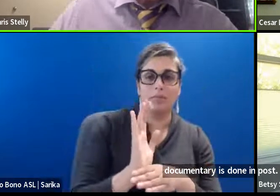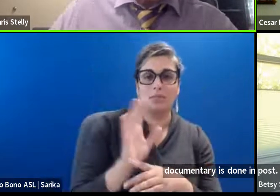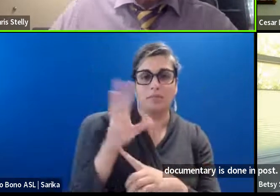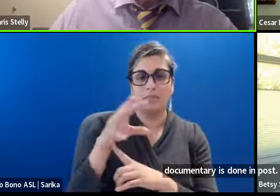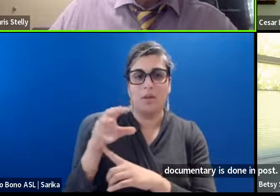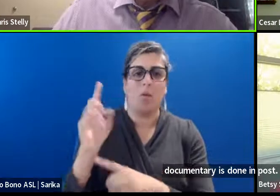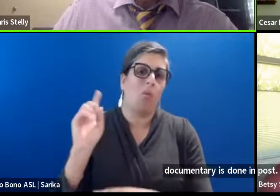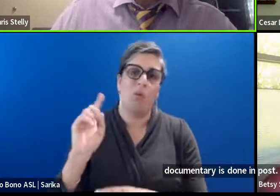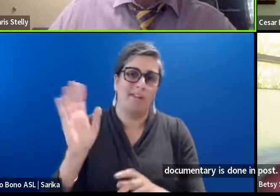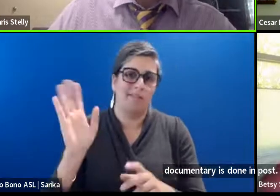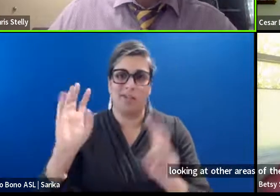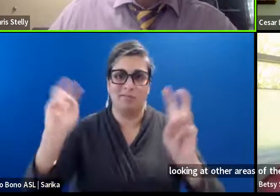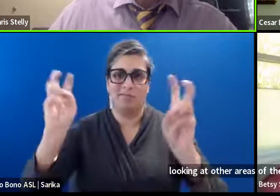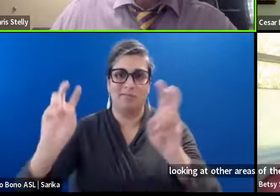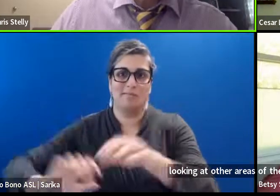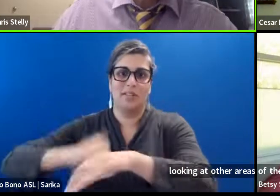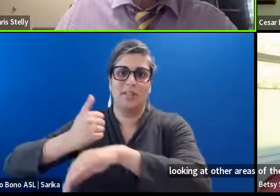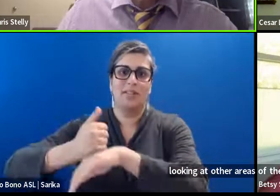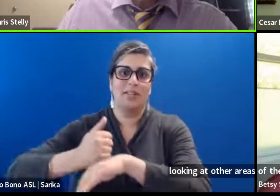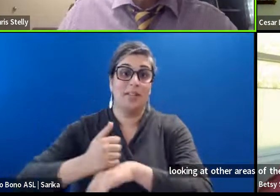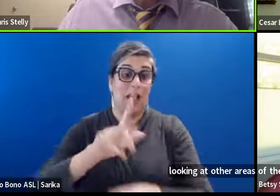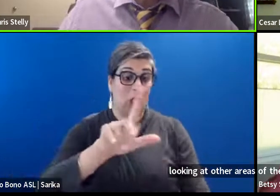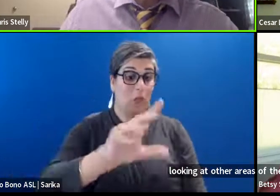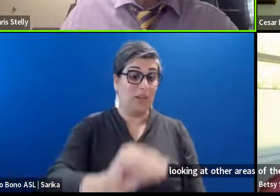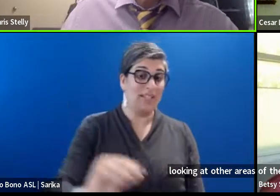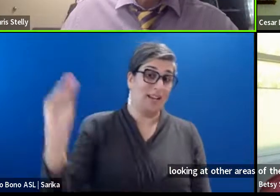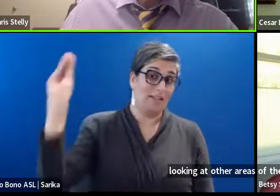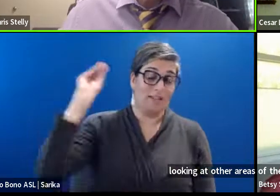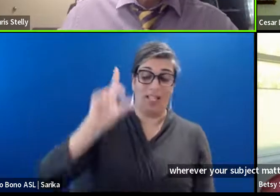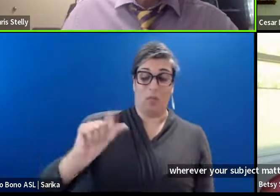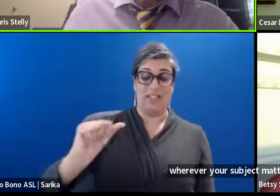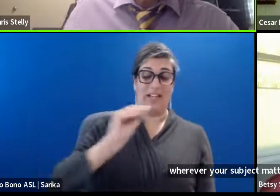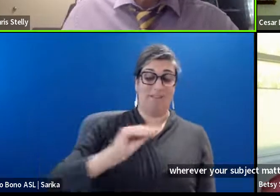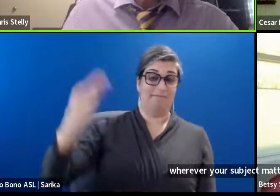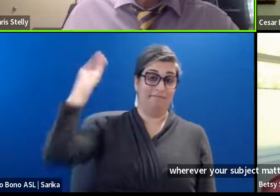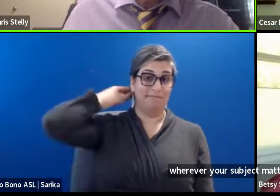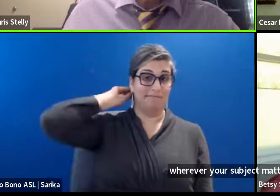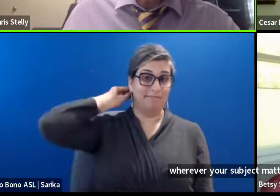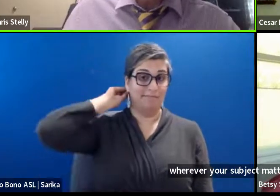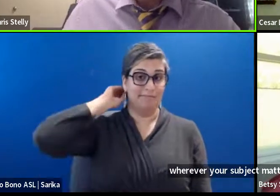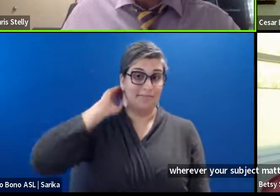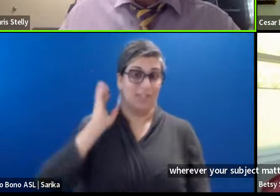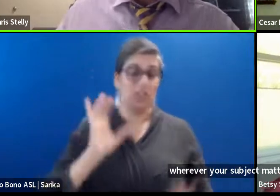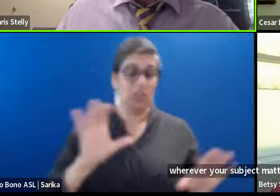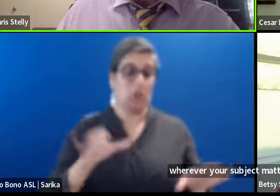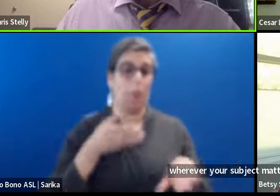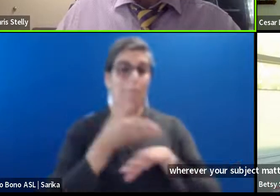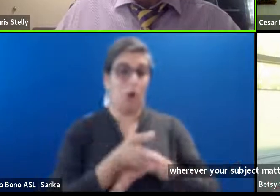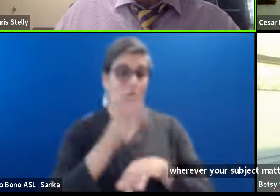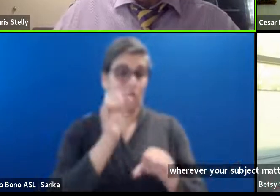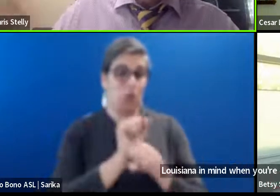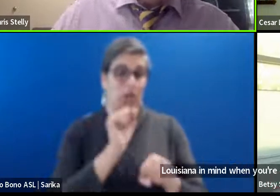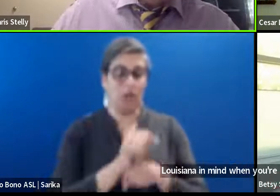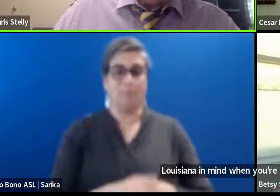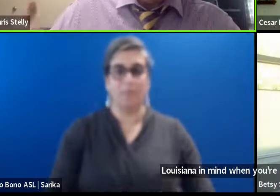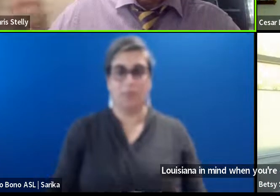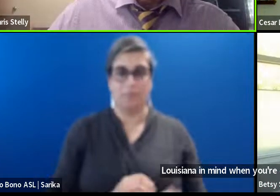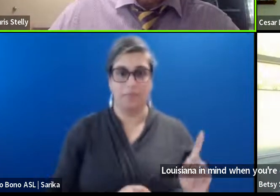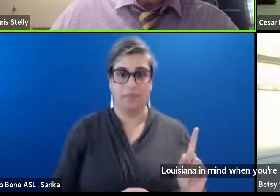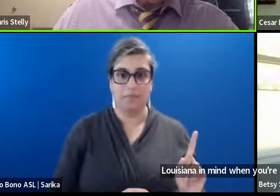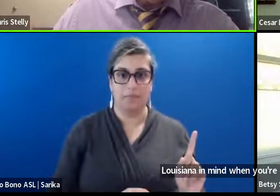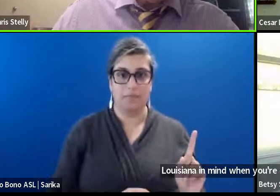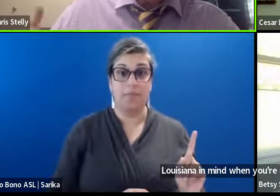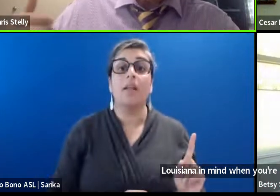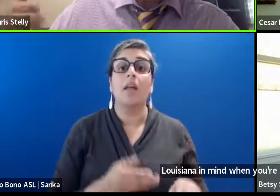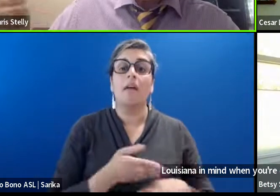matter. May be. Keep Louisiana. In mind. When you're deciding. Where to do. Your post work. Um. Once you spend all your